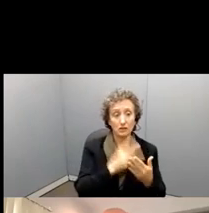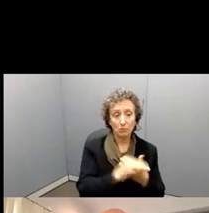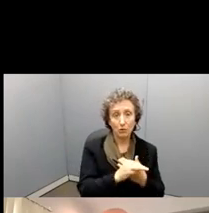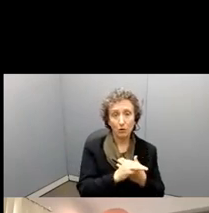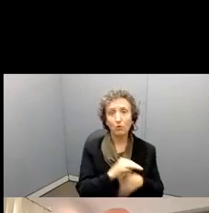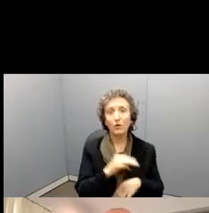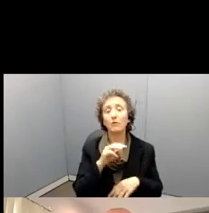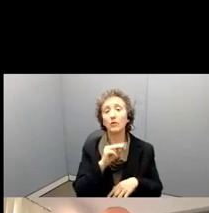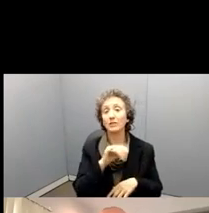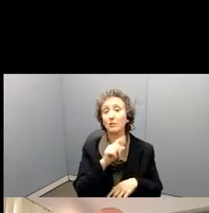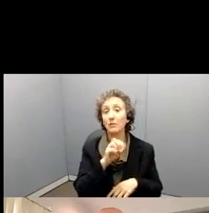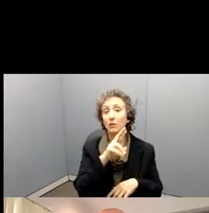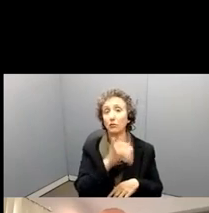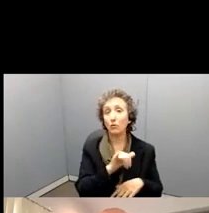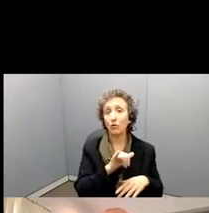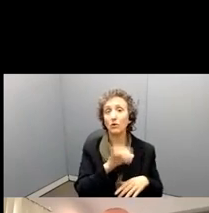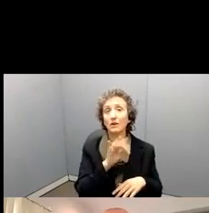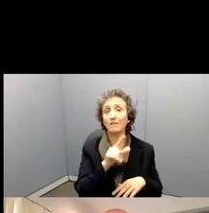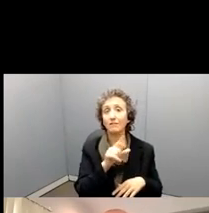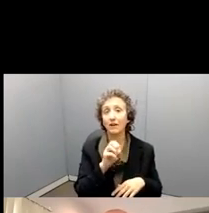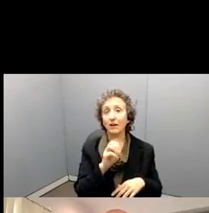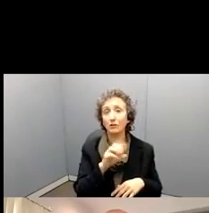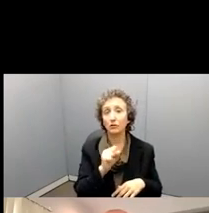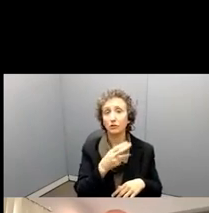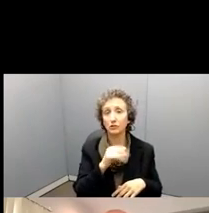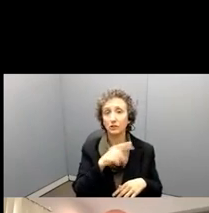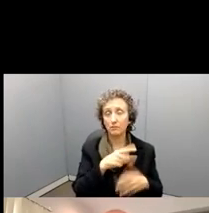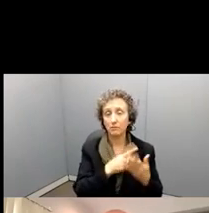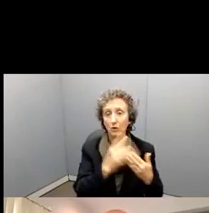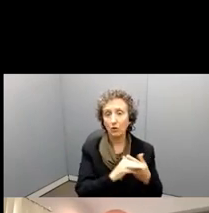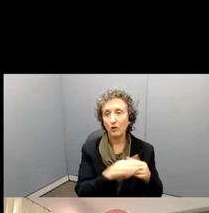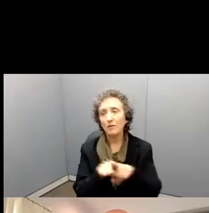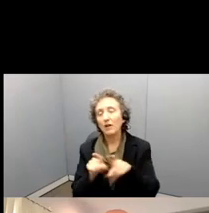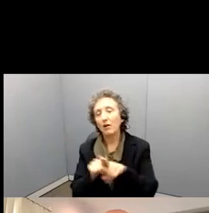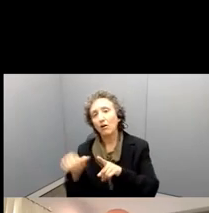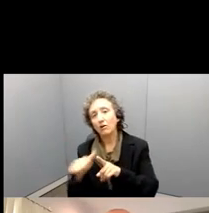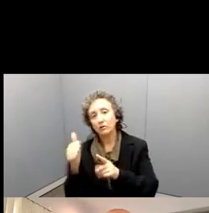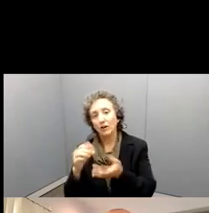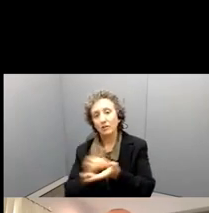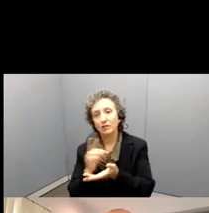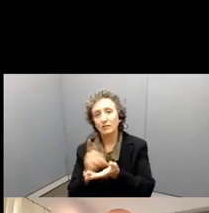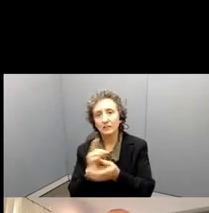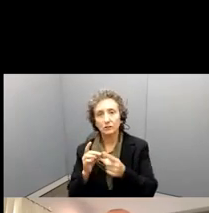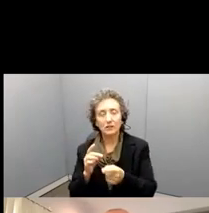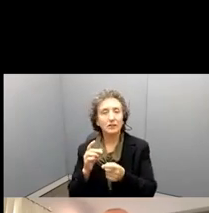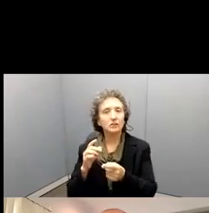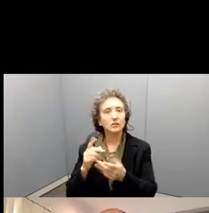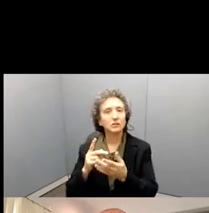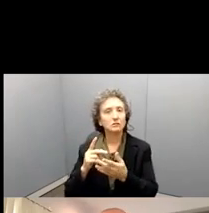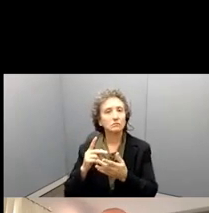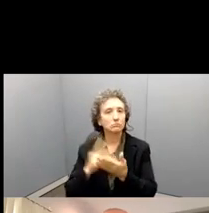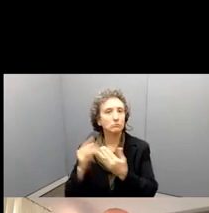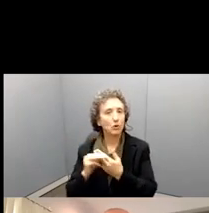our, our other fellowship programs, dissertation state level programs that AERA offers, uh, during this, uh, this poster